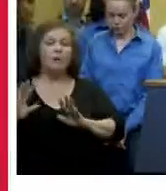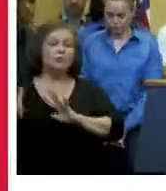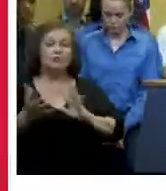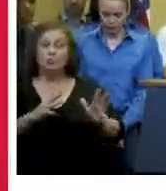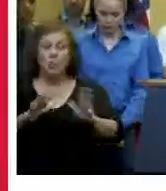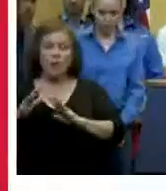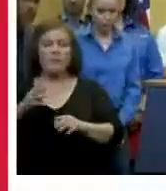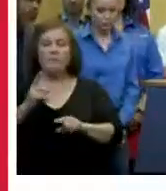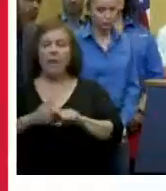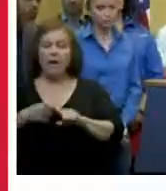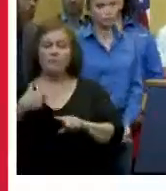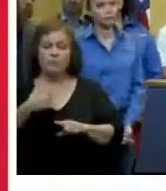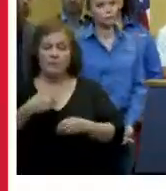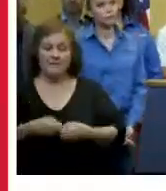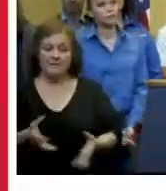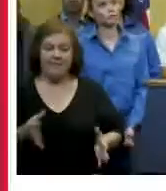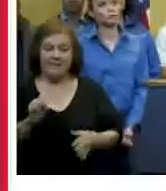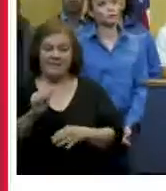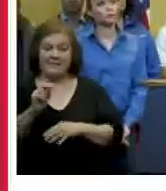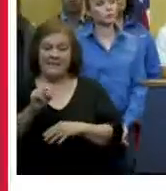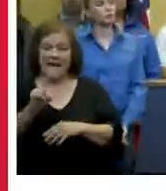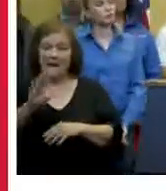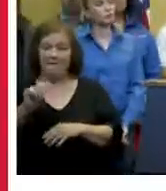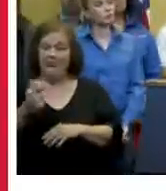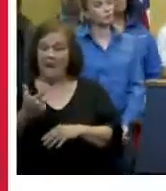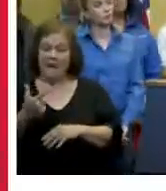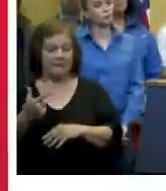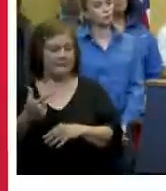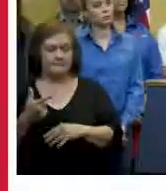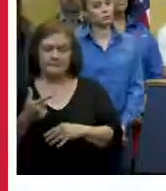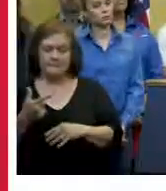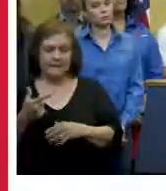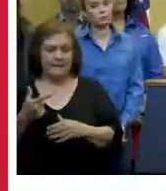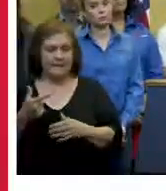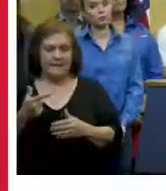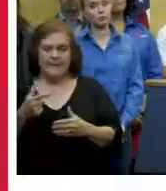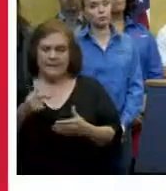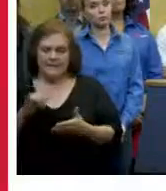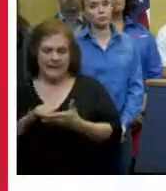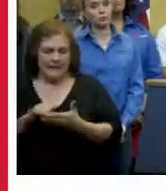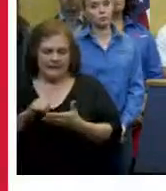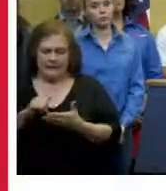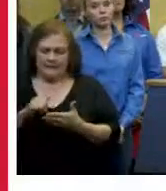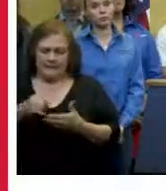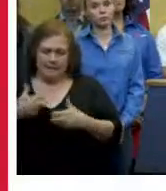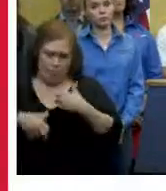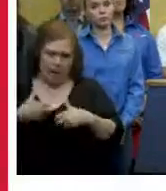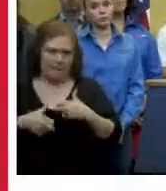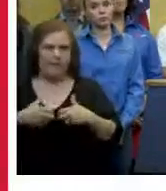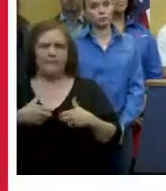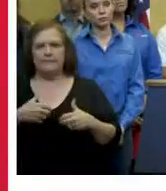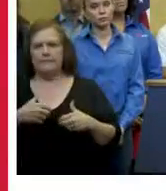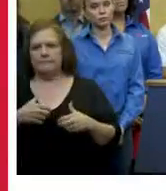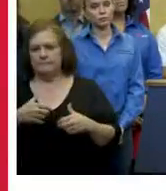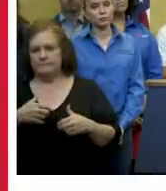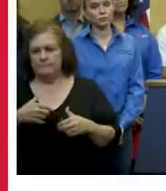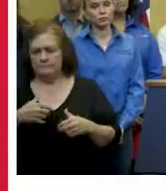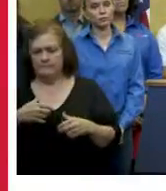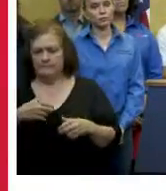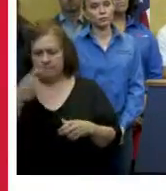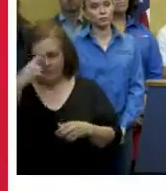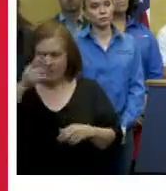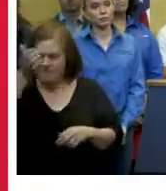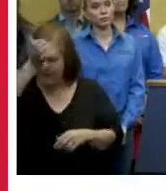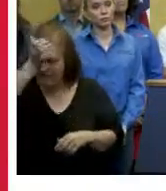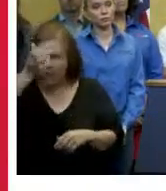distributions it puts a a big strain on our assets as it relates to the fire department but more importantly